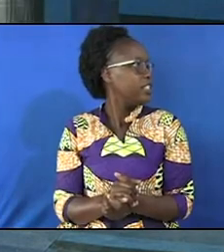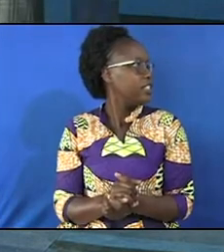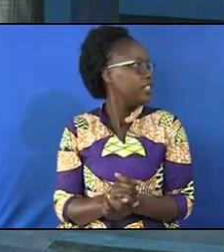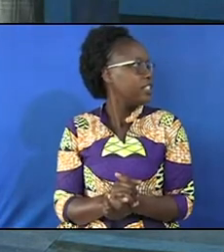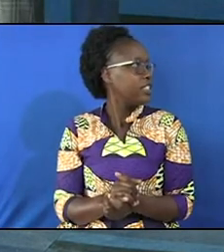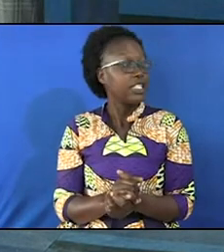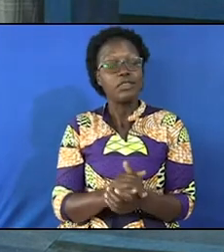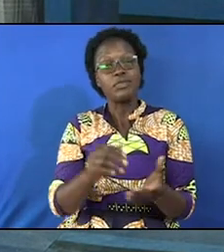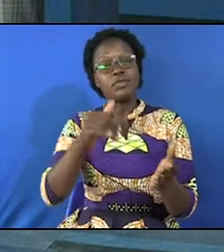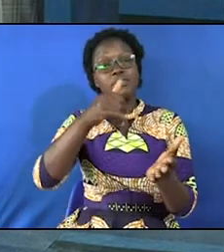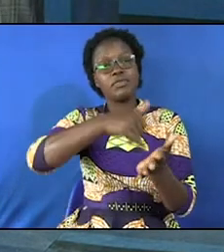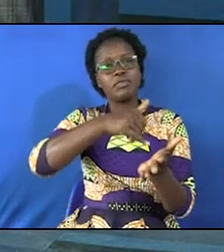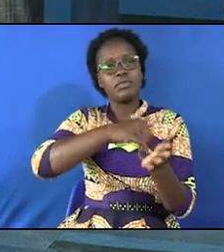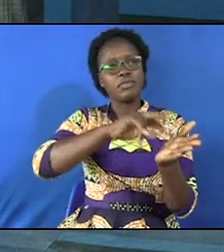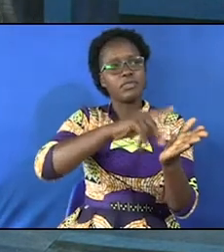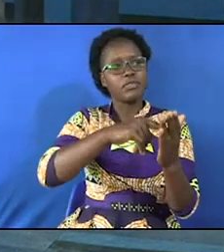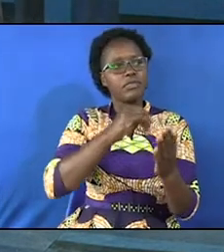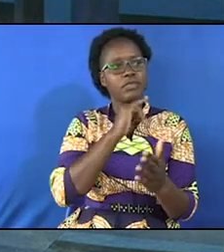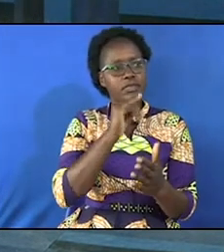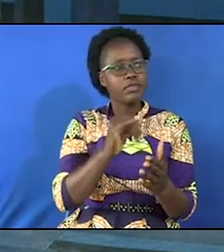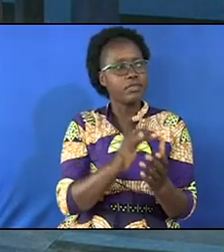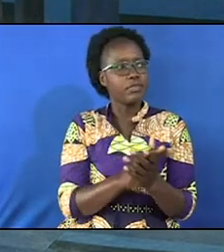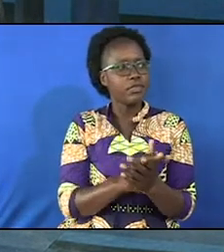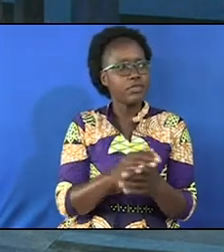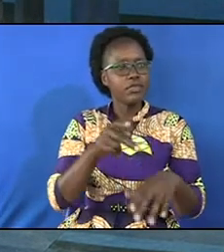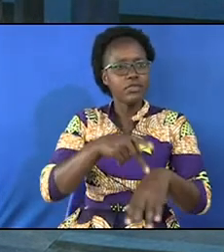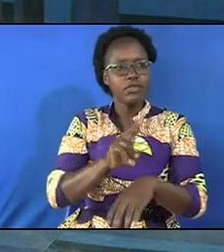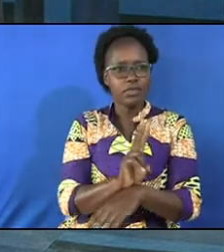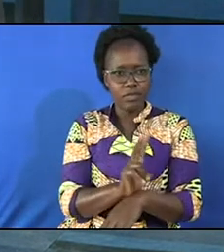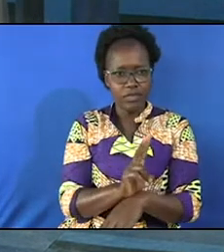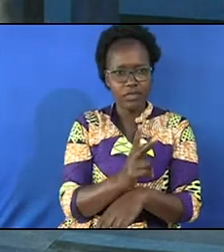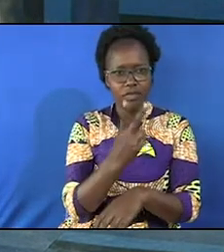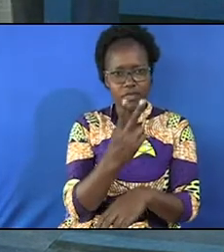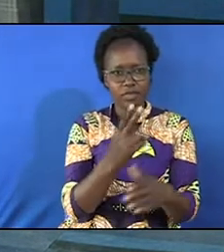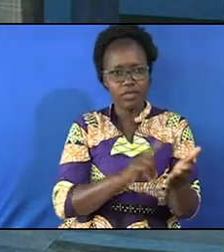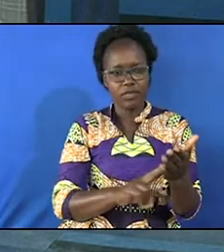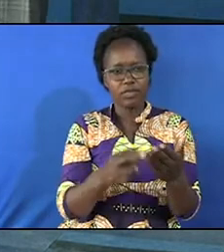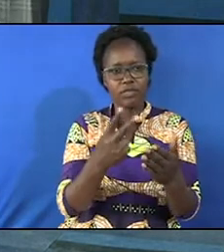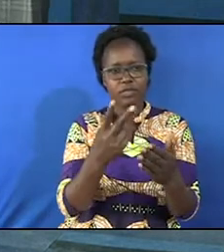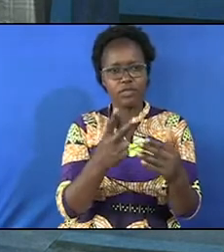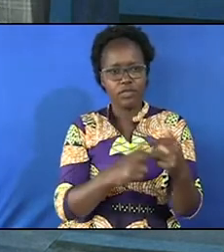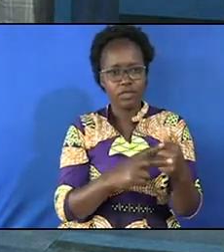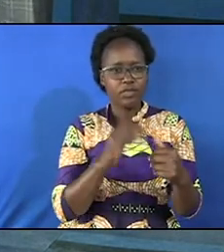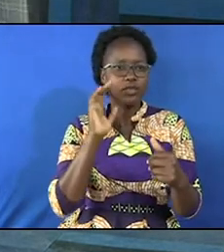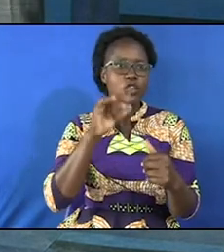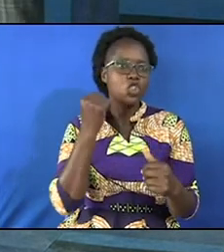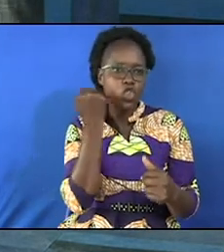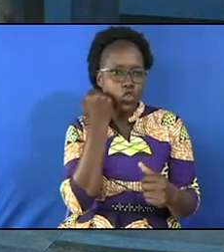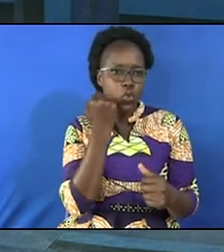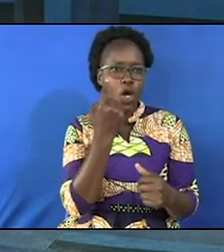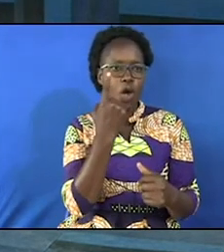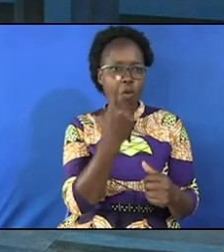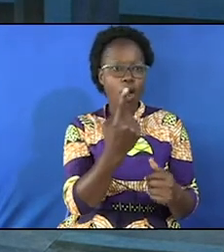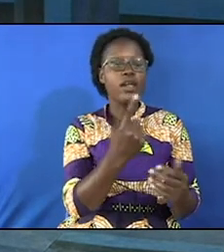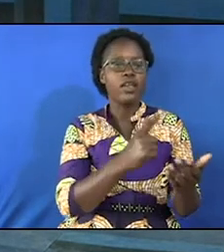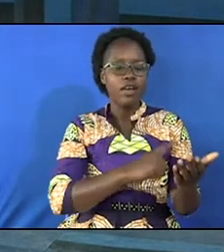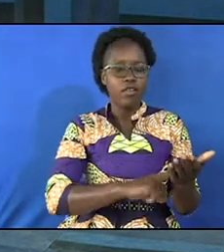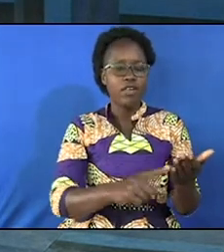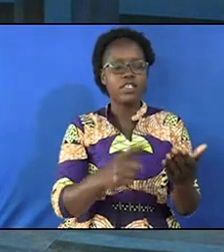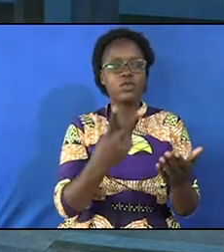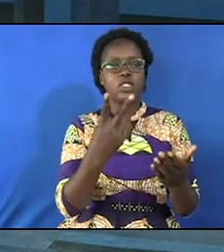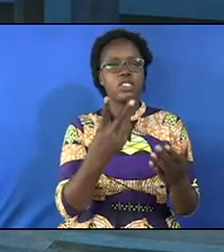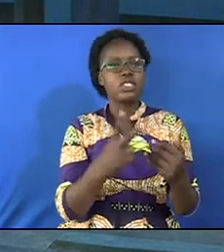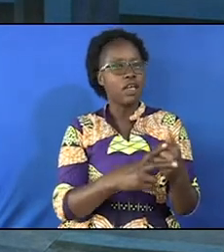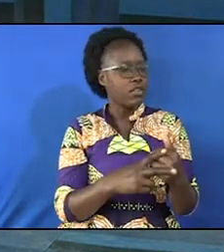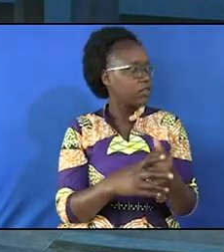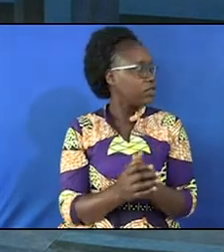the context is Proverbs 427 Joshua 1 7 the rule of the